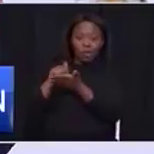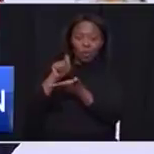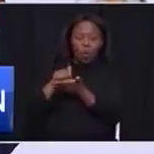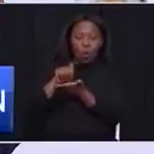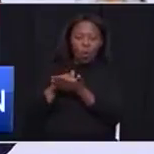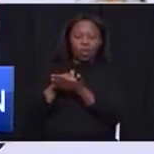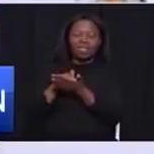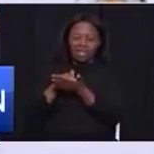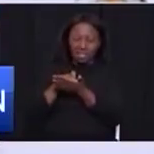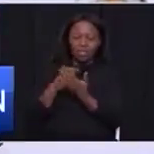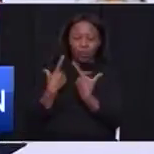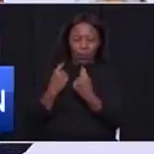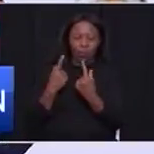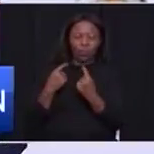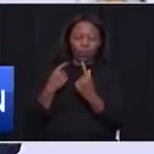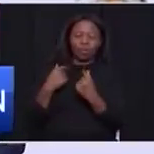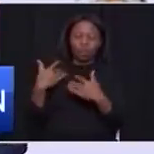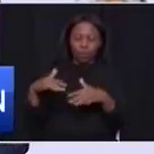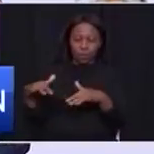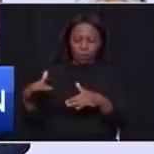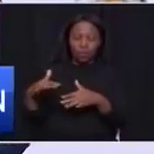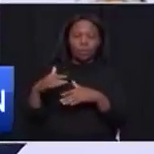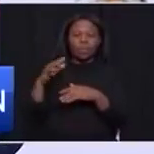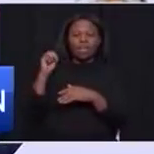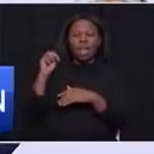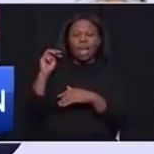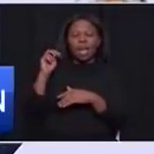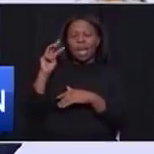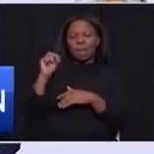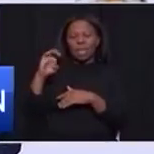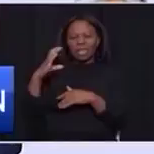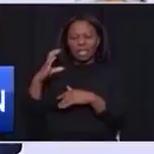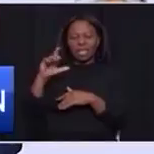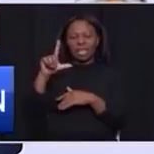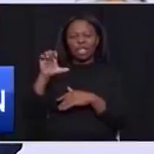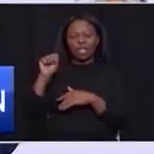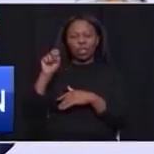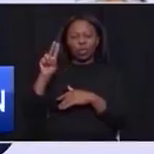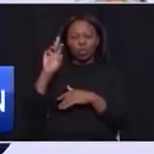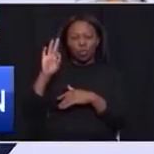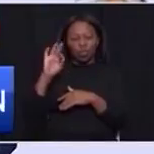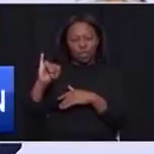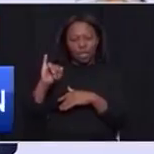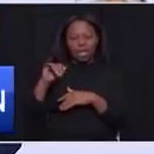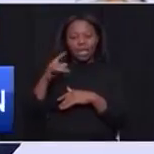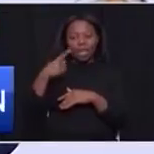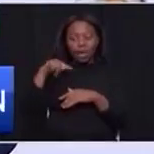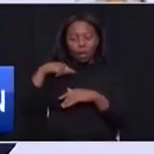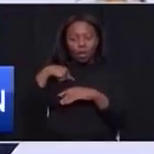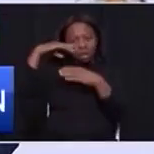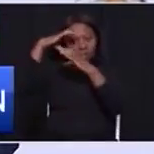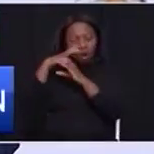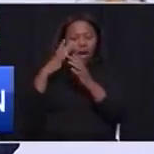But going forward, I want us to focus decisively on the primary